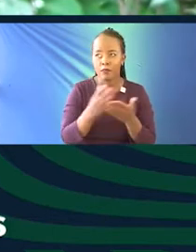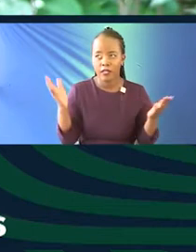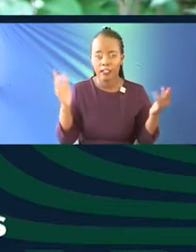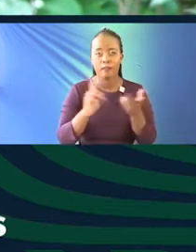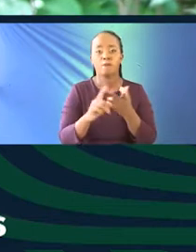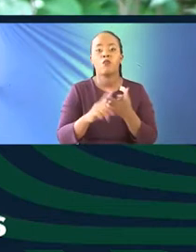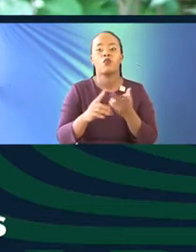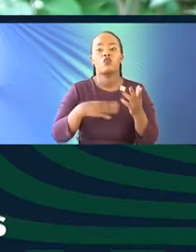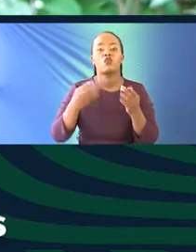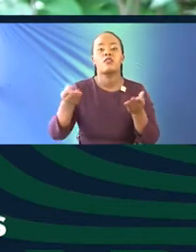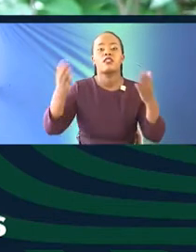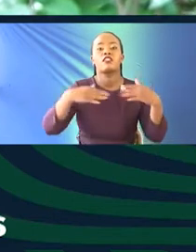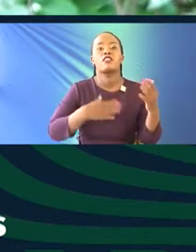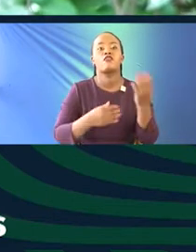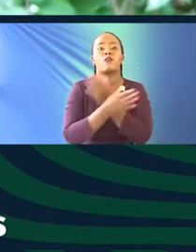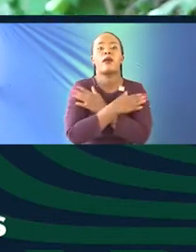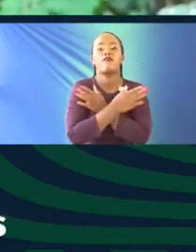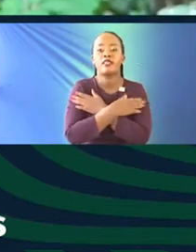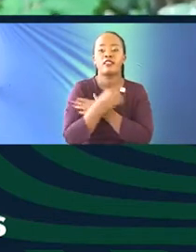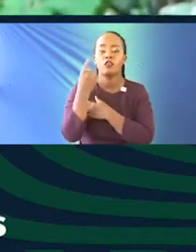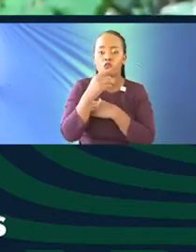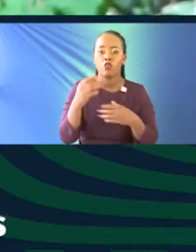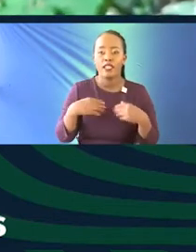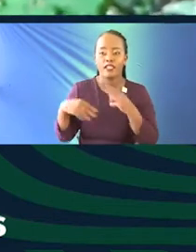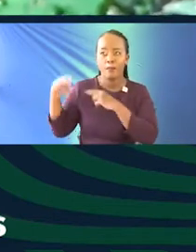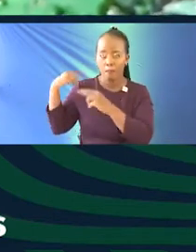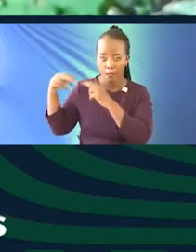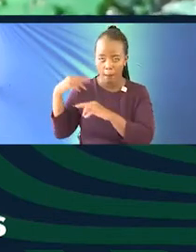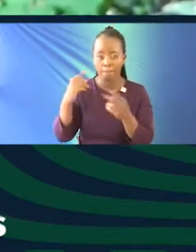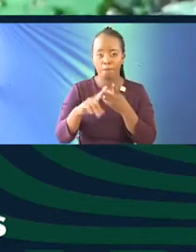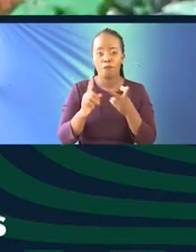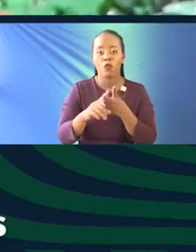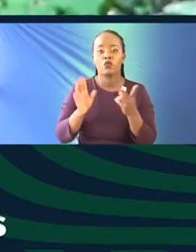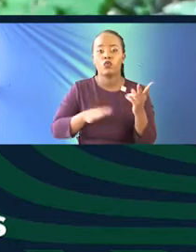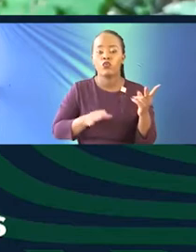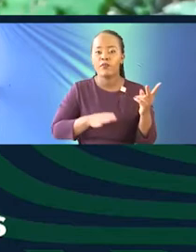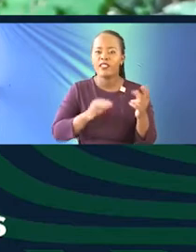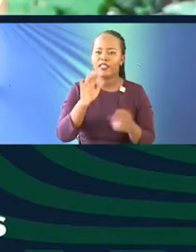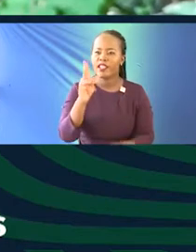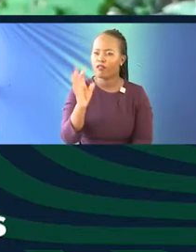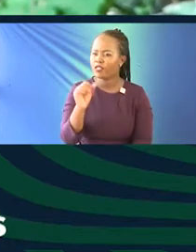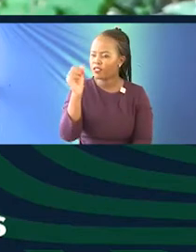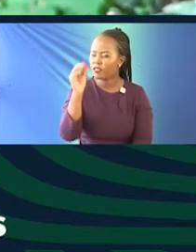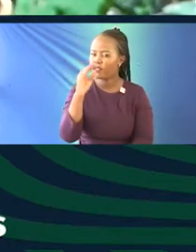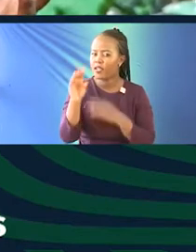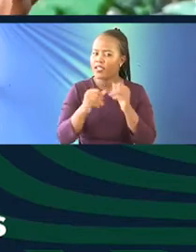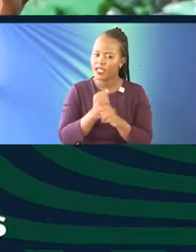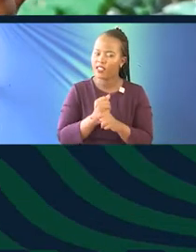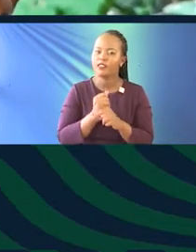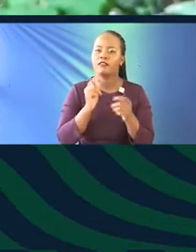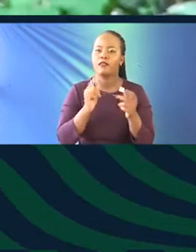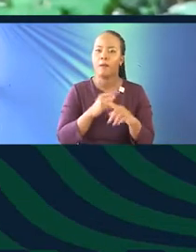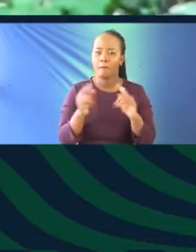worked for me I gave it to my friend who was going through... about to go for a hysterectomy and these are women who are in their 40s and this is the crowd I was talking